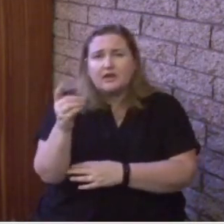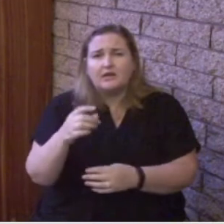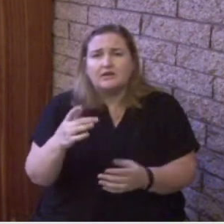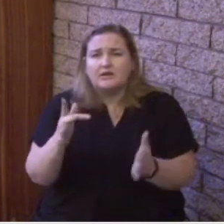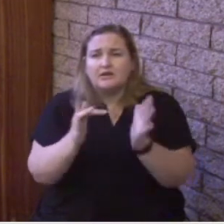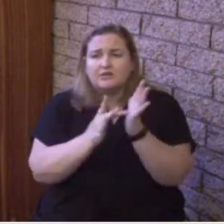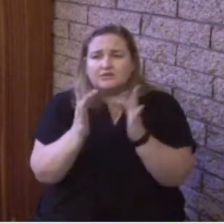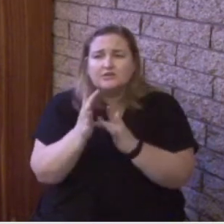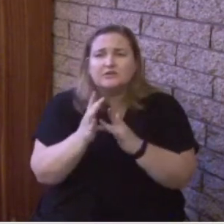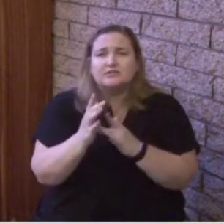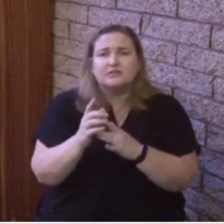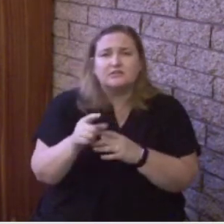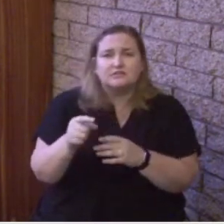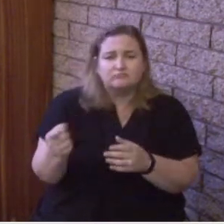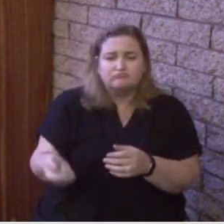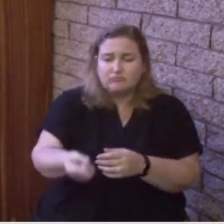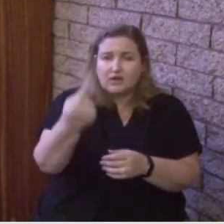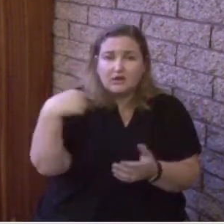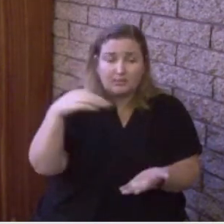he will return.